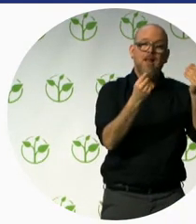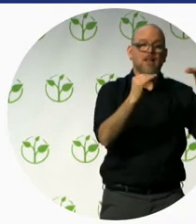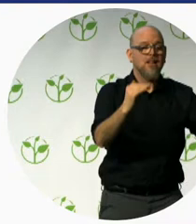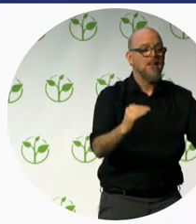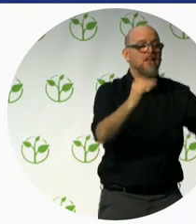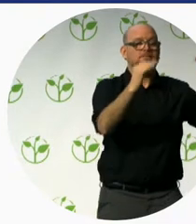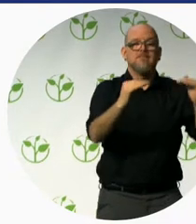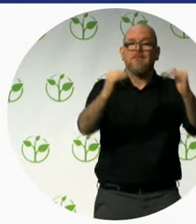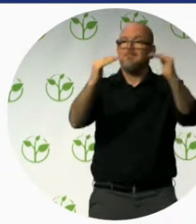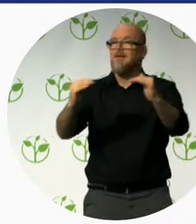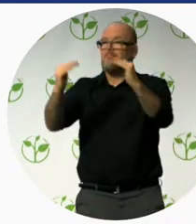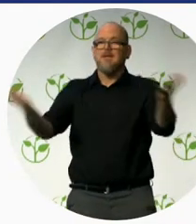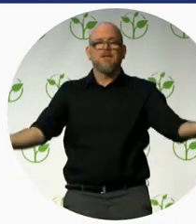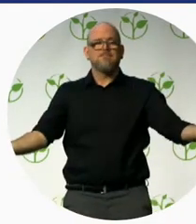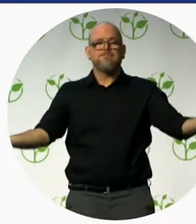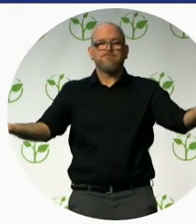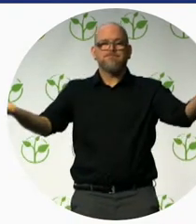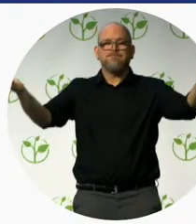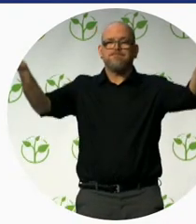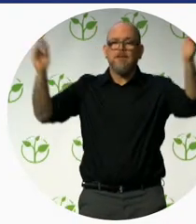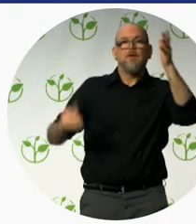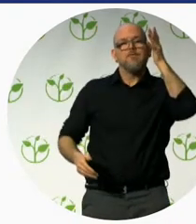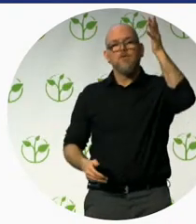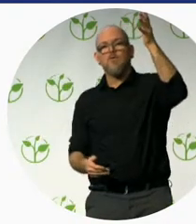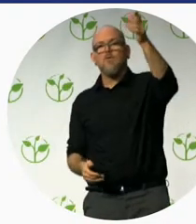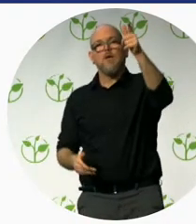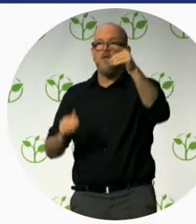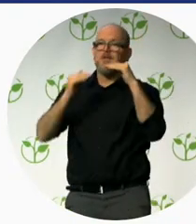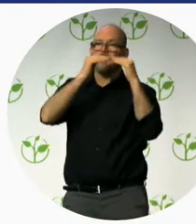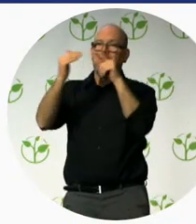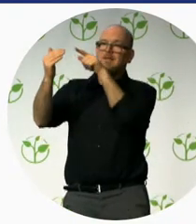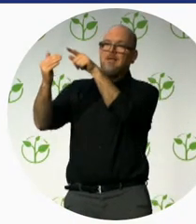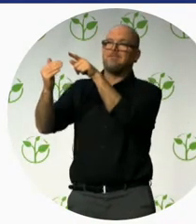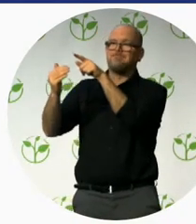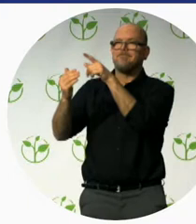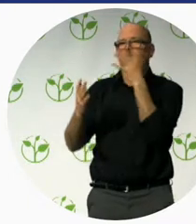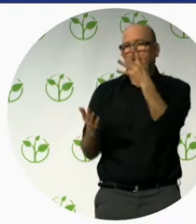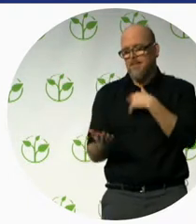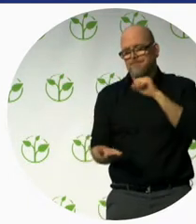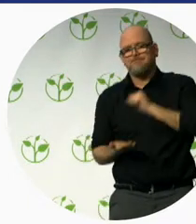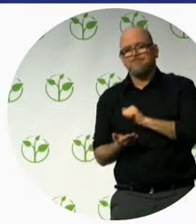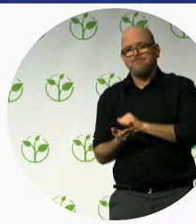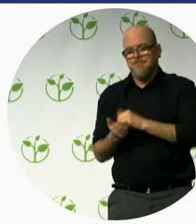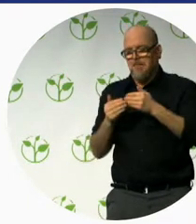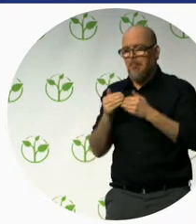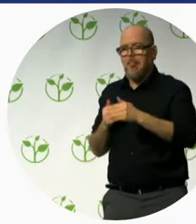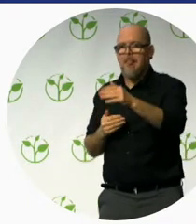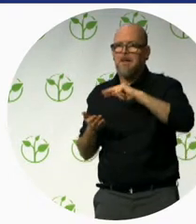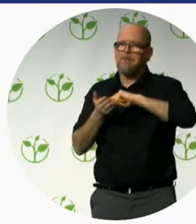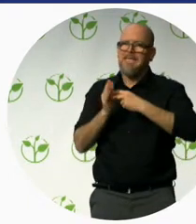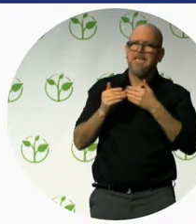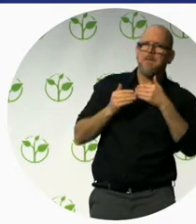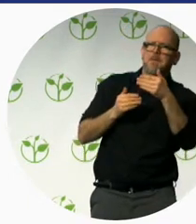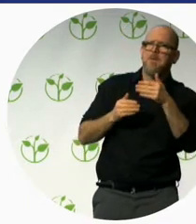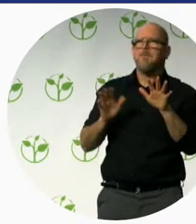future, this standard will be published on 2019 and will be available not only for